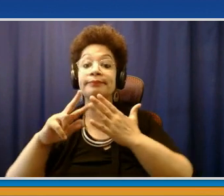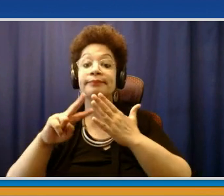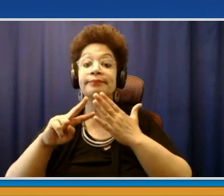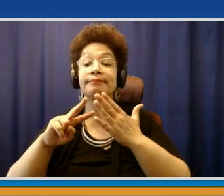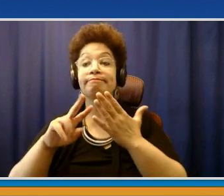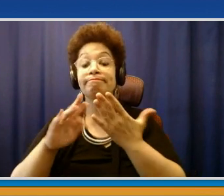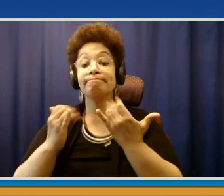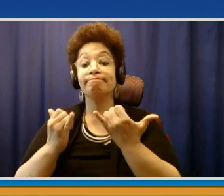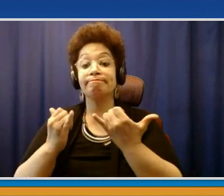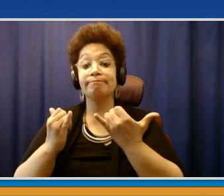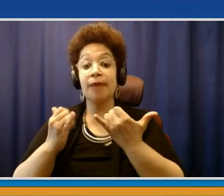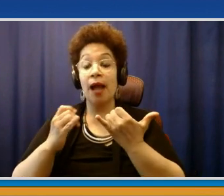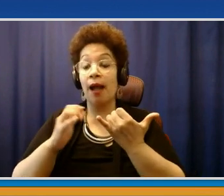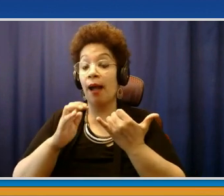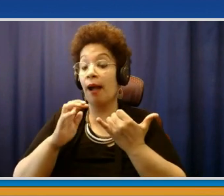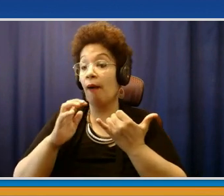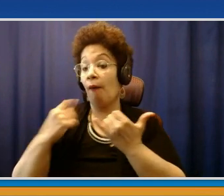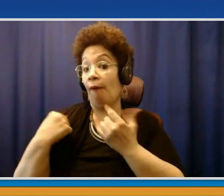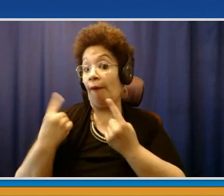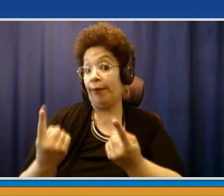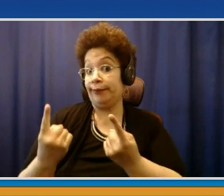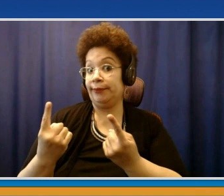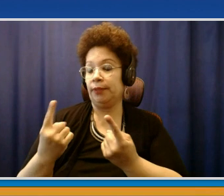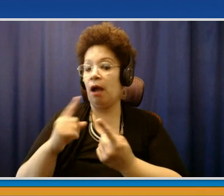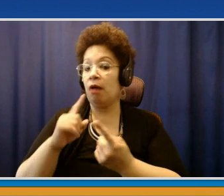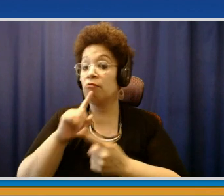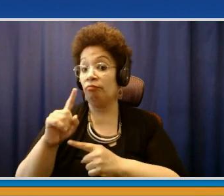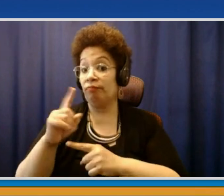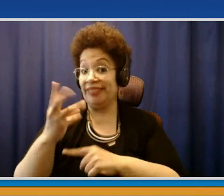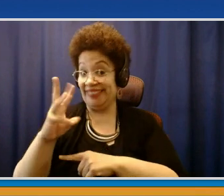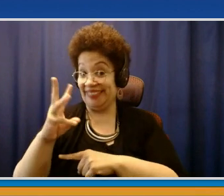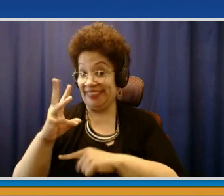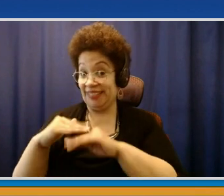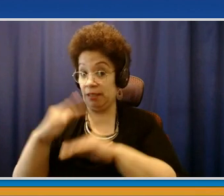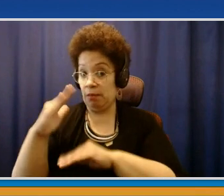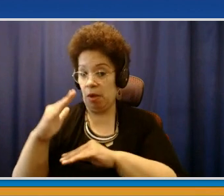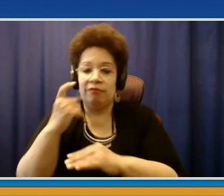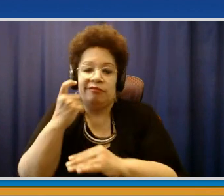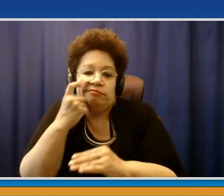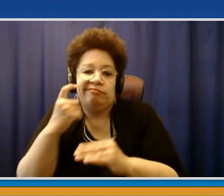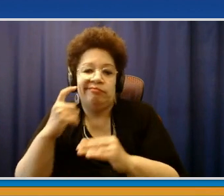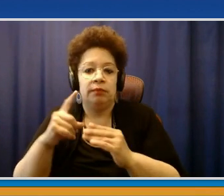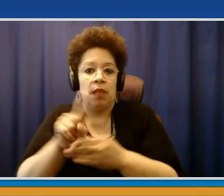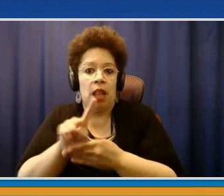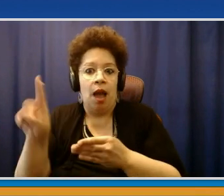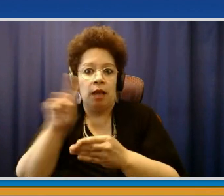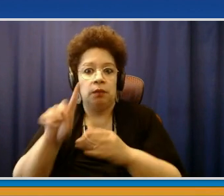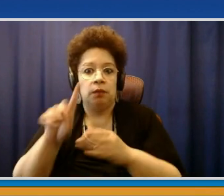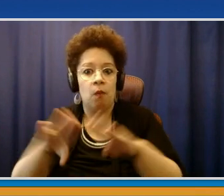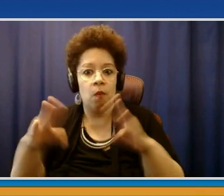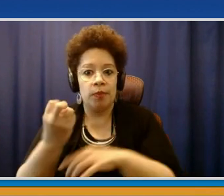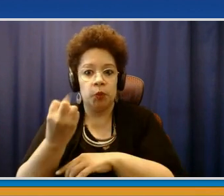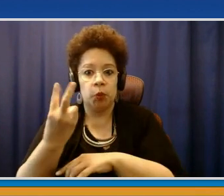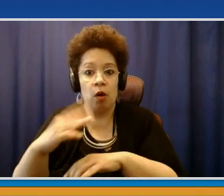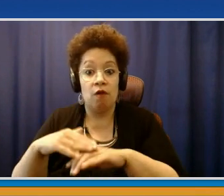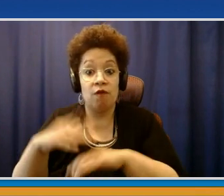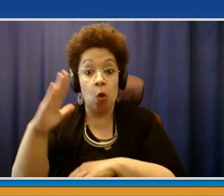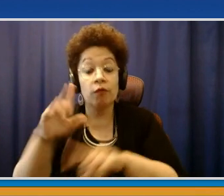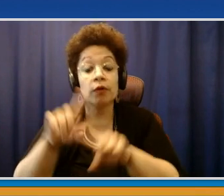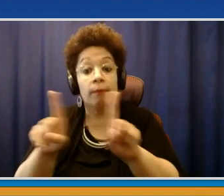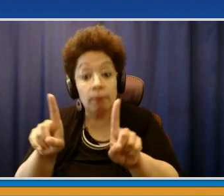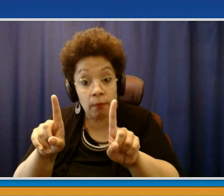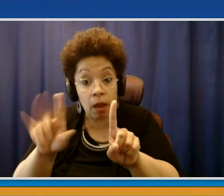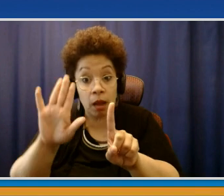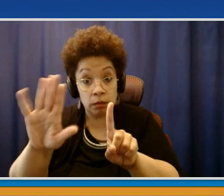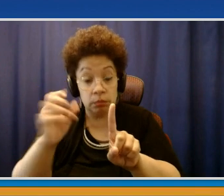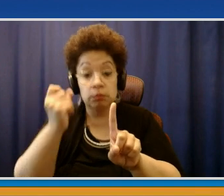that have already been authorized. However, you need parental or guardian consent in order for that shot to be the case. Now,